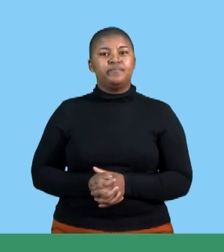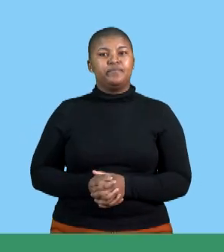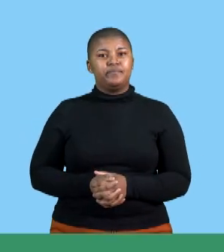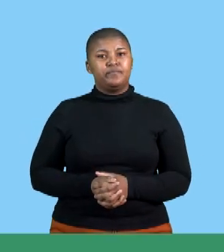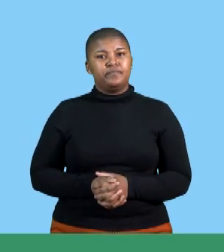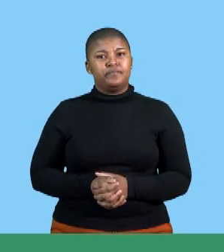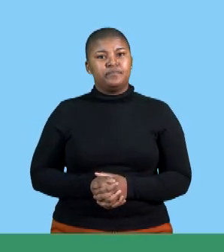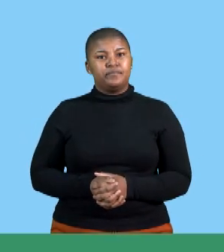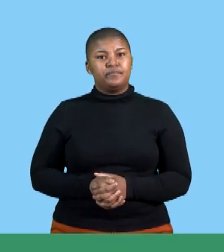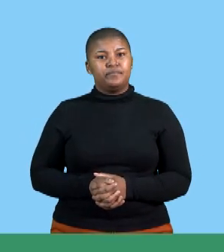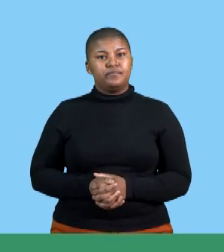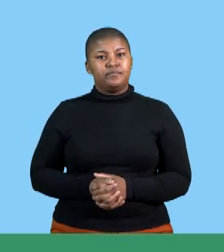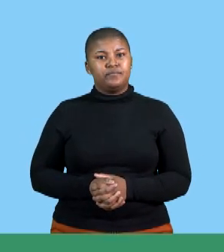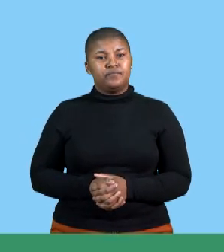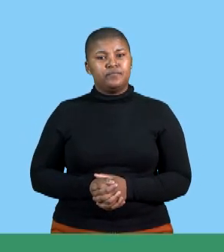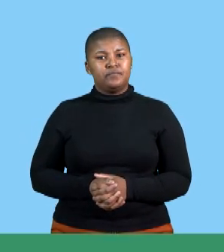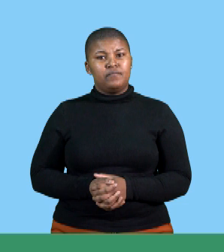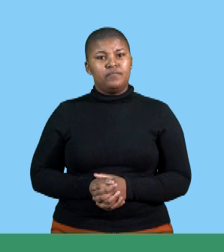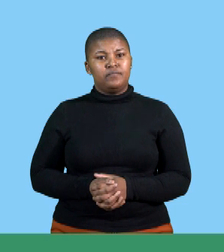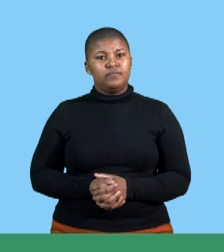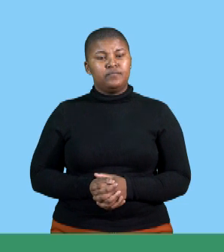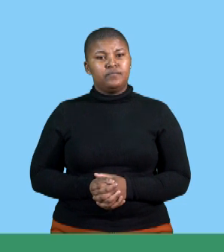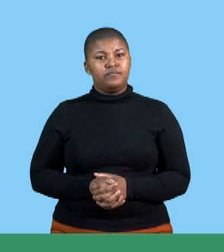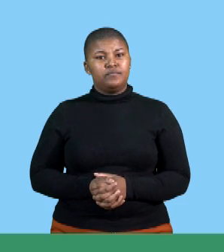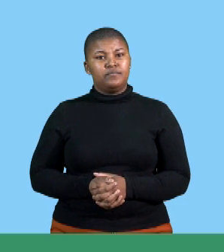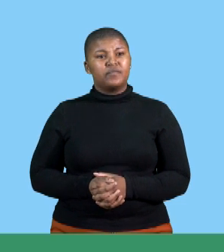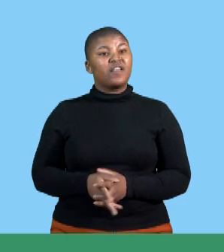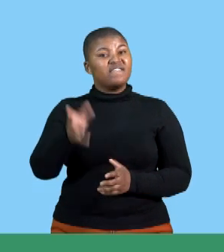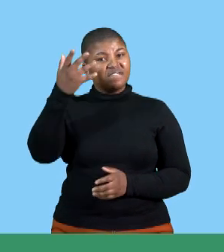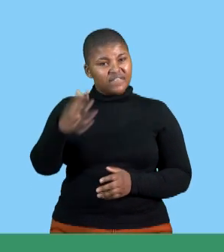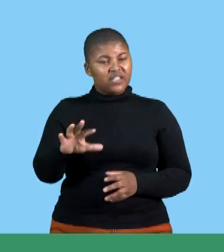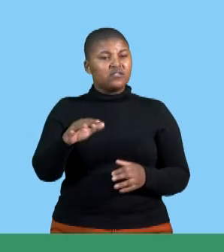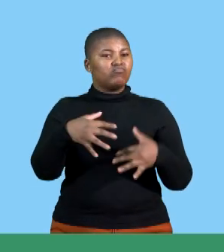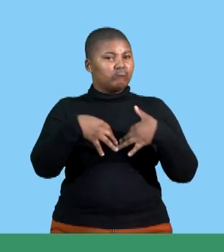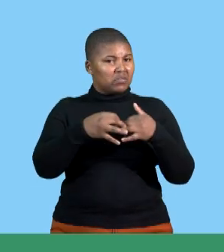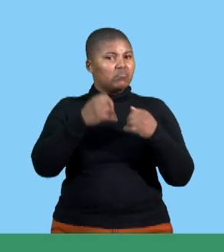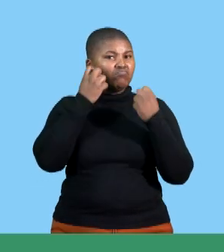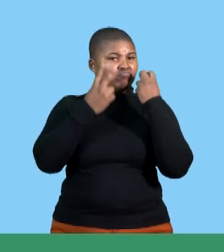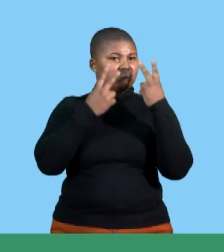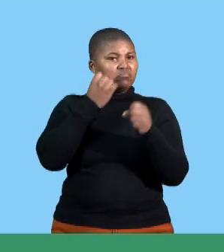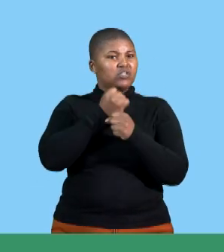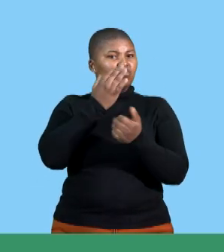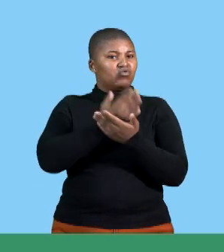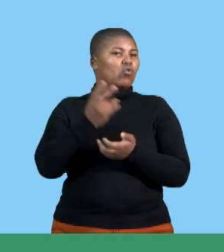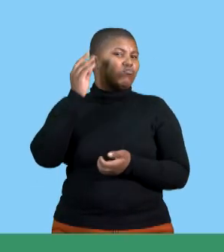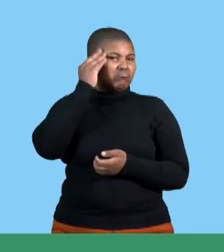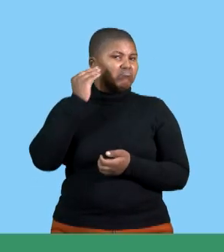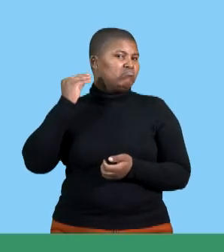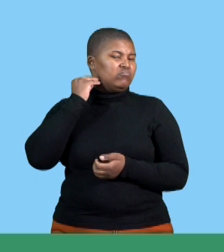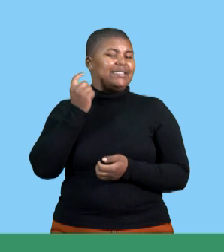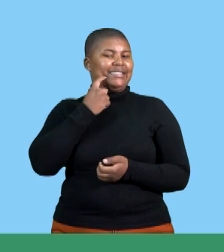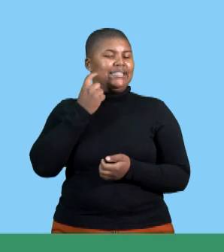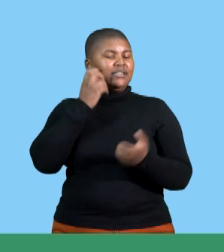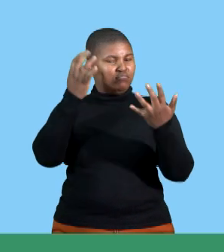right she created visual aids aids to make her points across and memorable. So